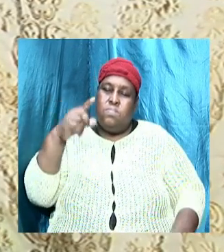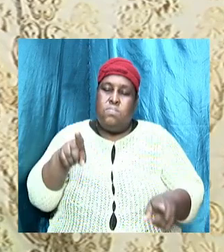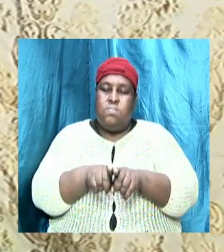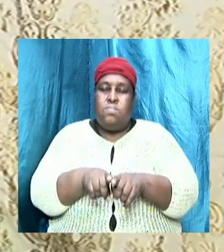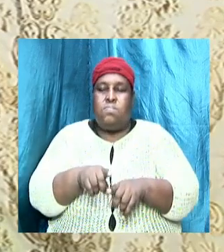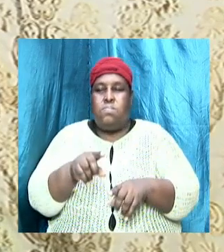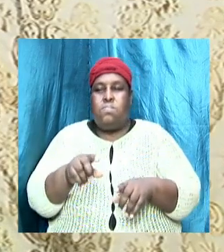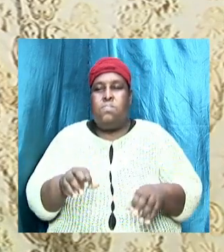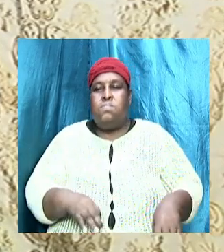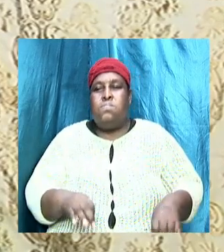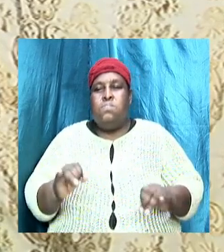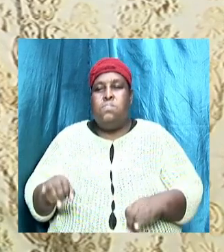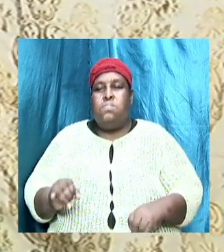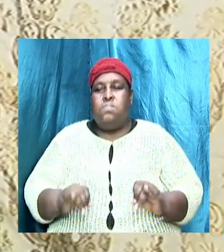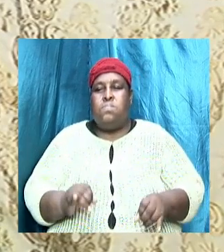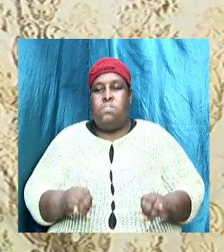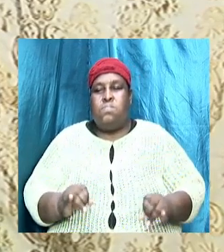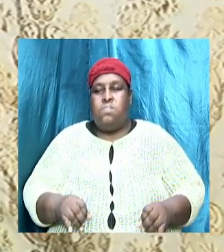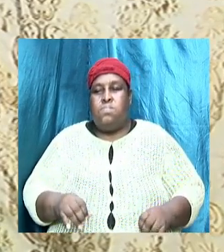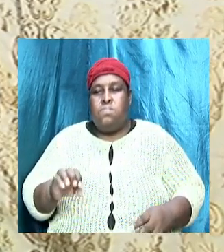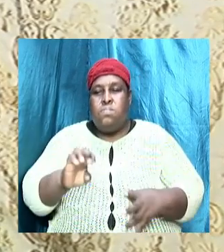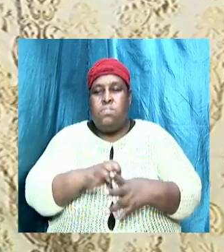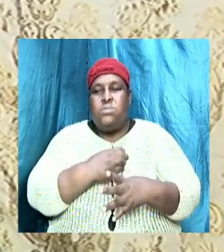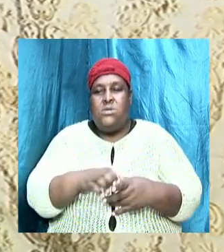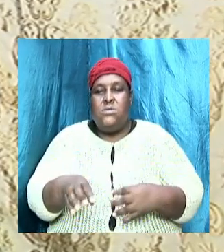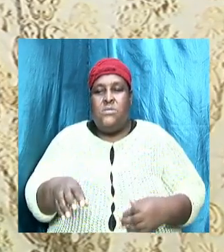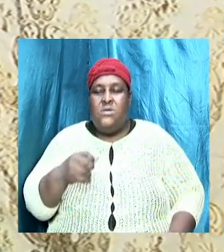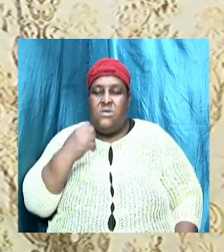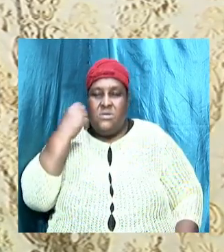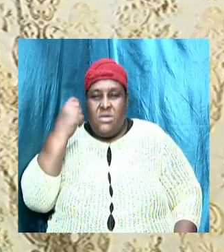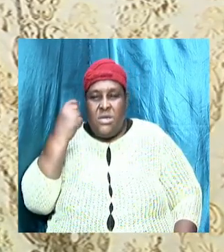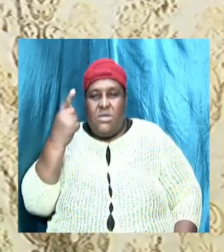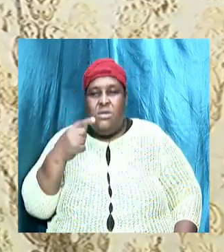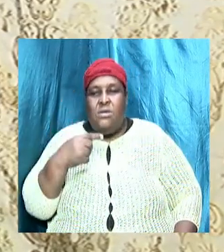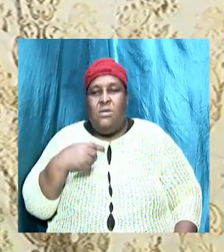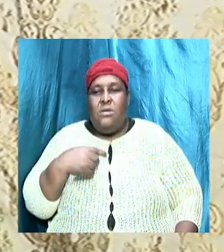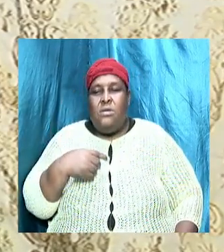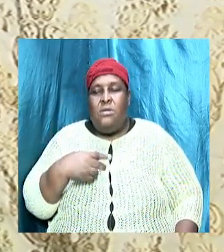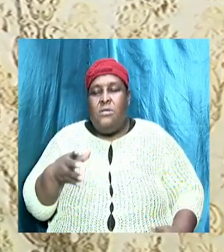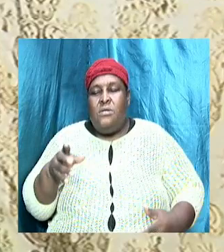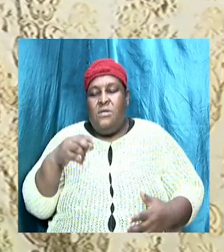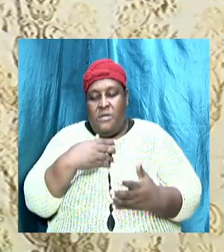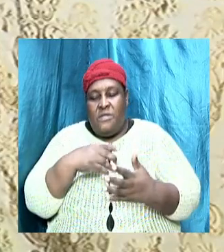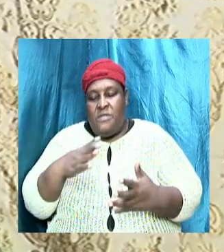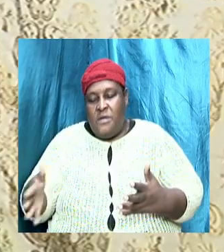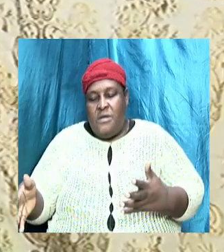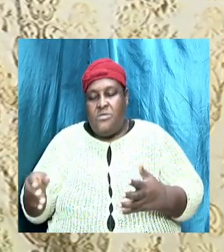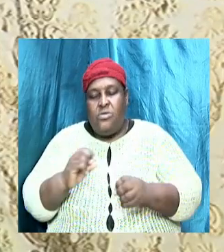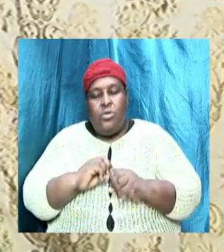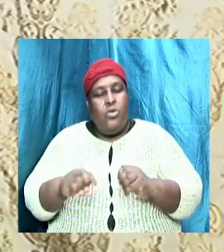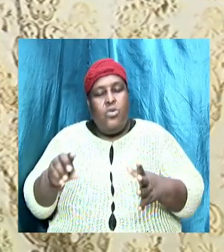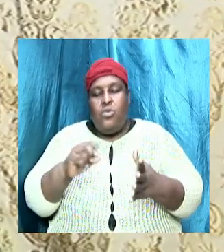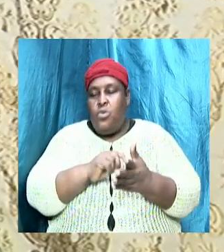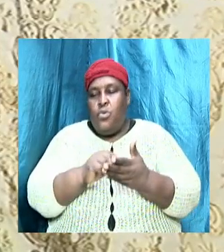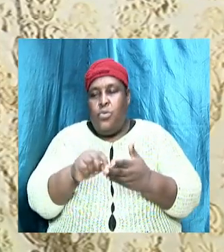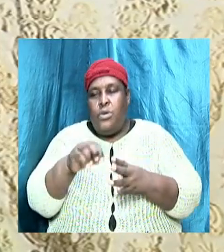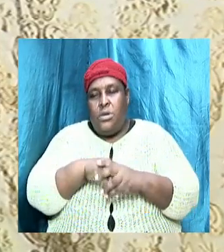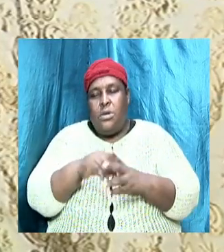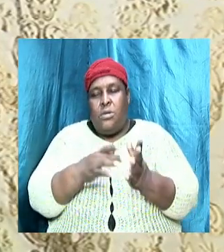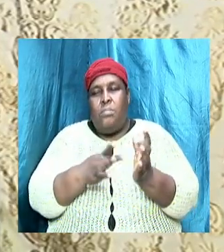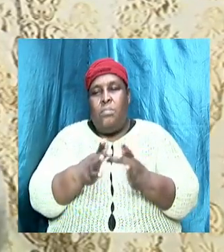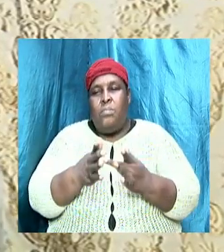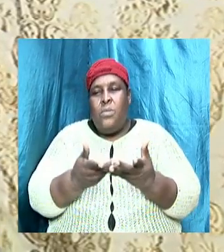must understand, that even though the thing that is not written verbatim in the Bible, we must recognize,